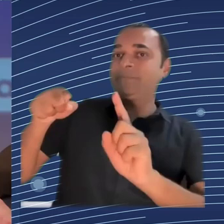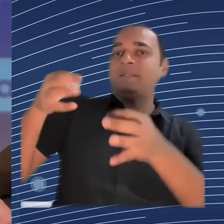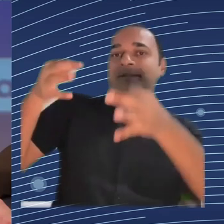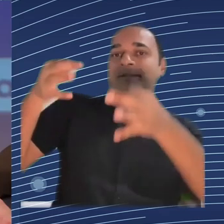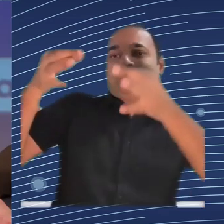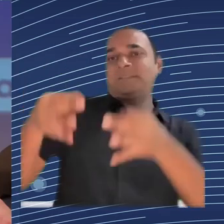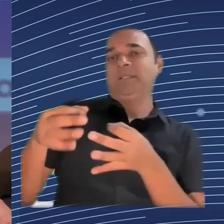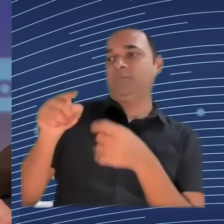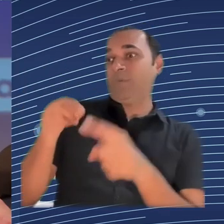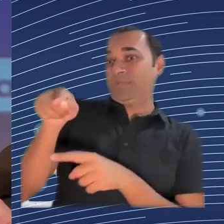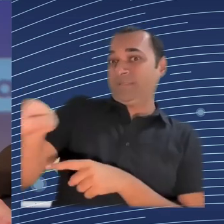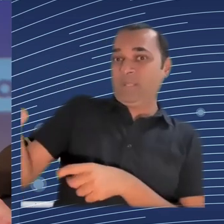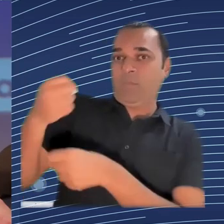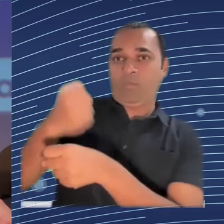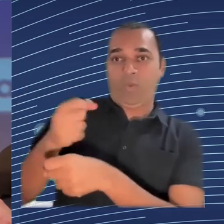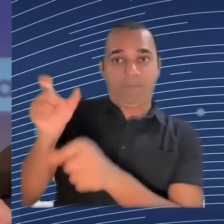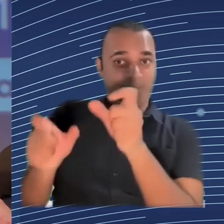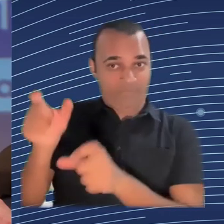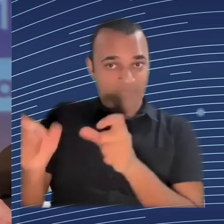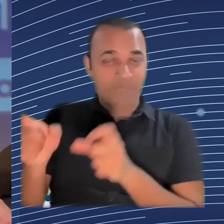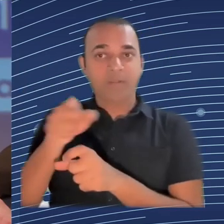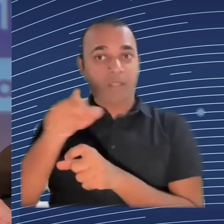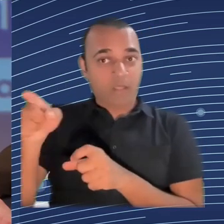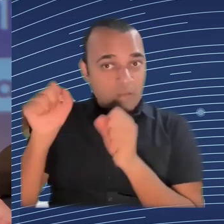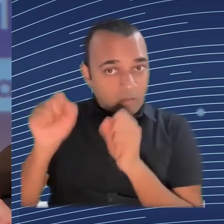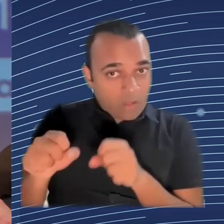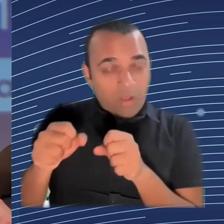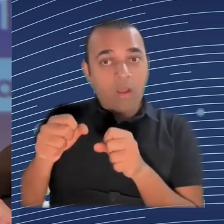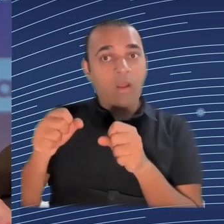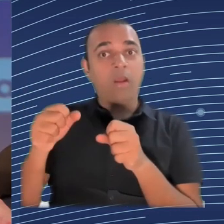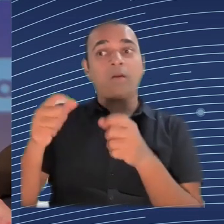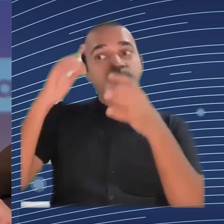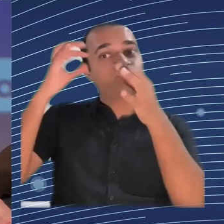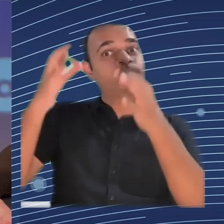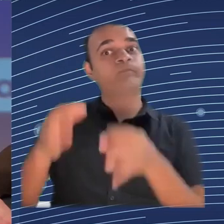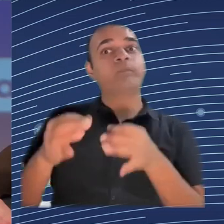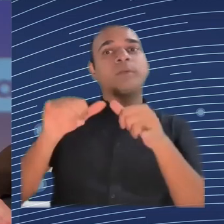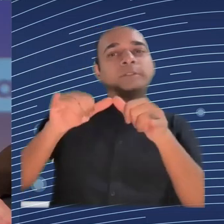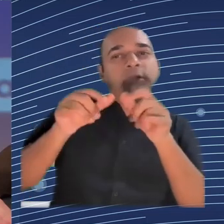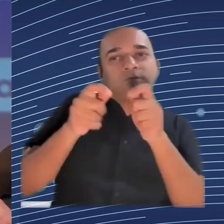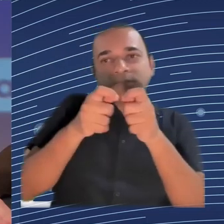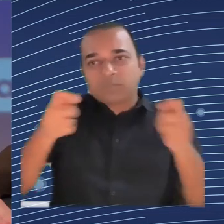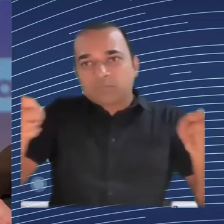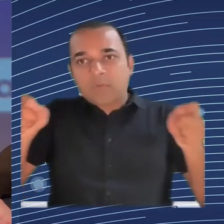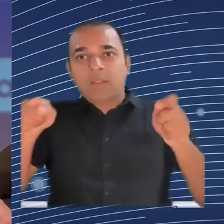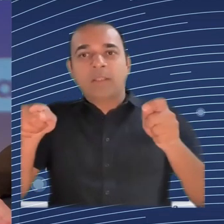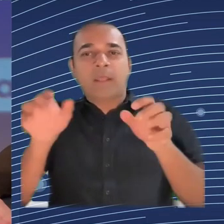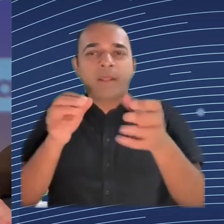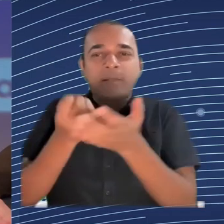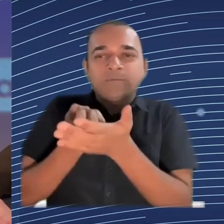employees in the design processes, you know, of these options? So I don't think that